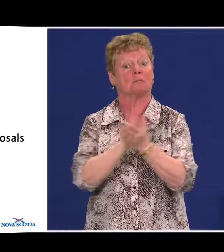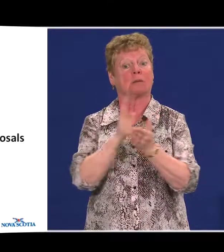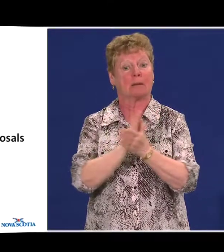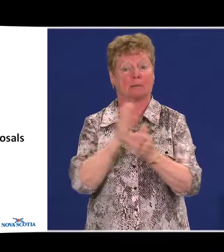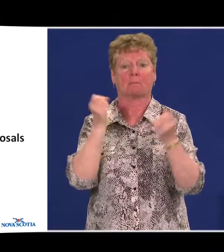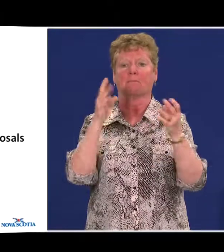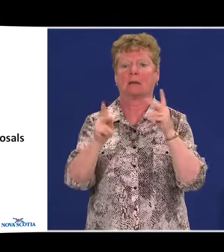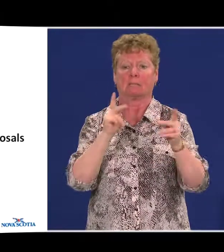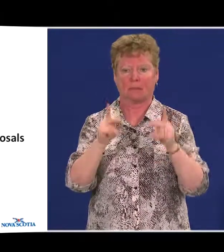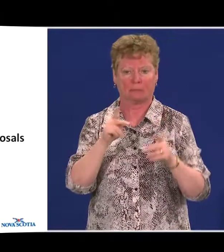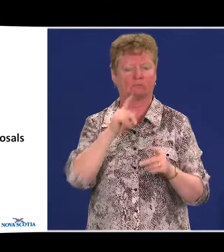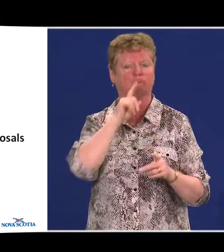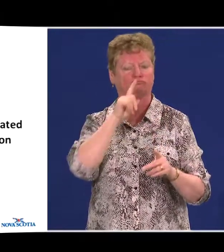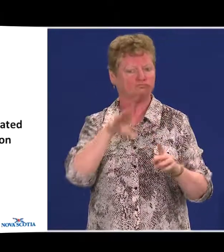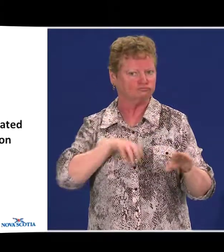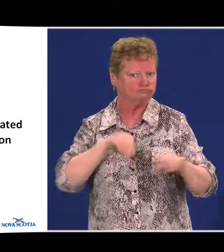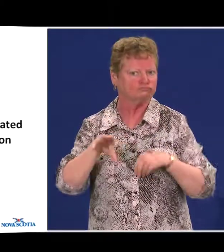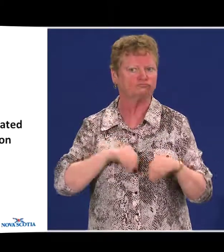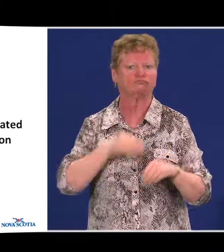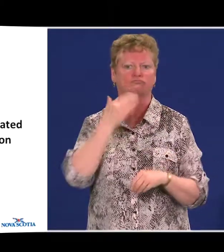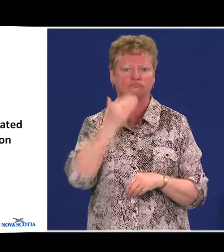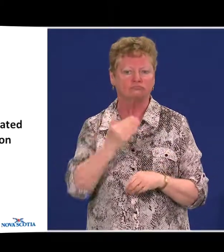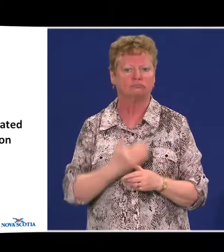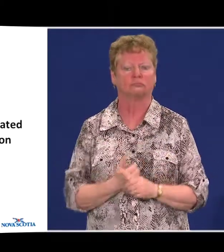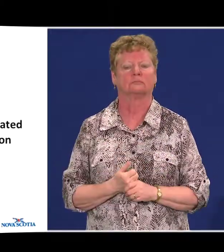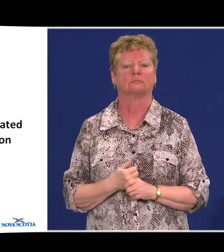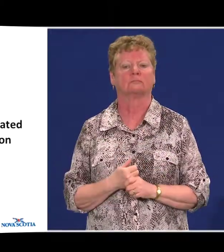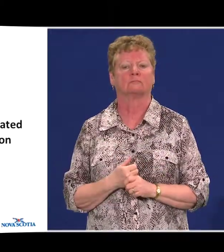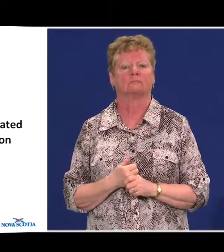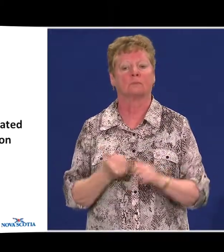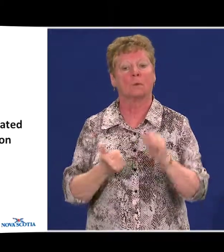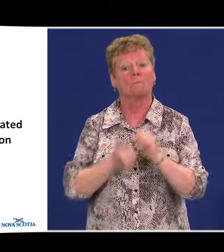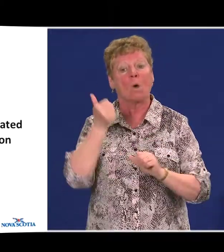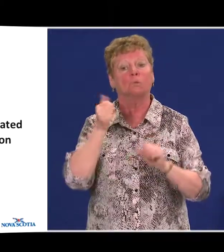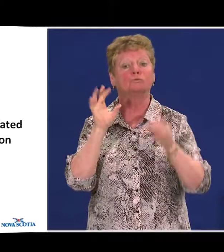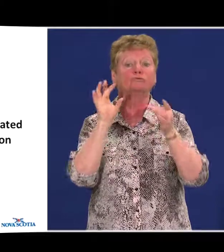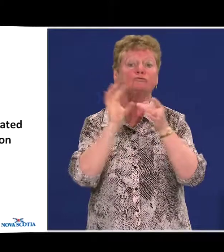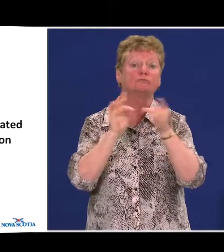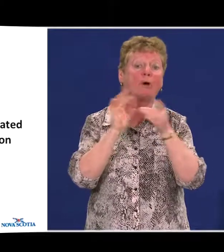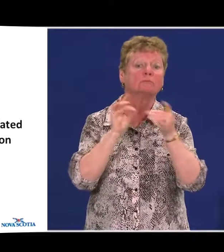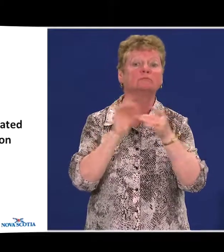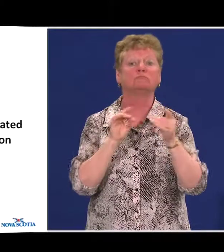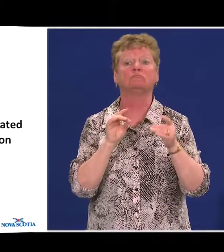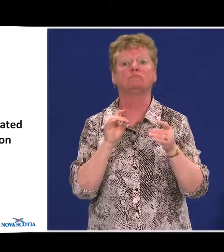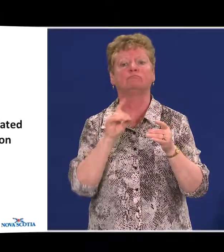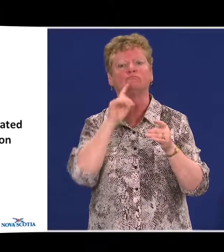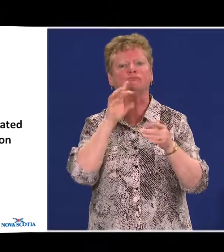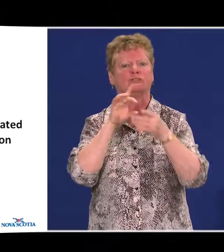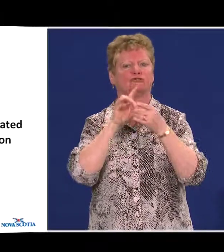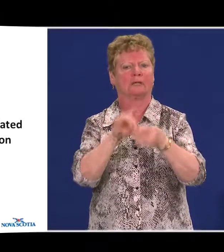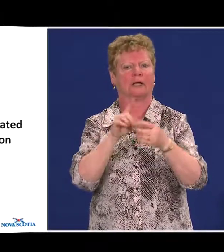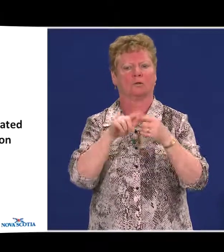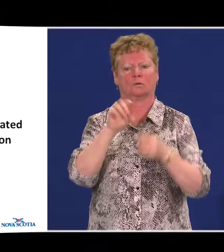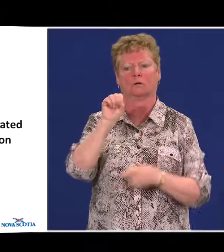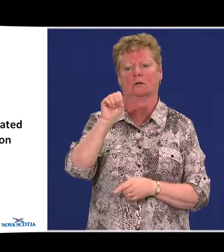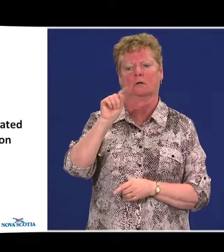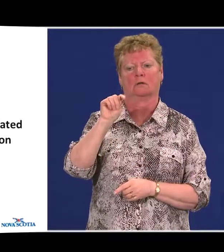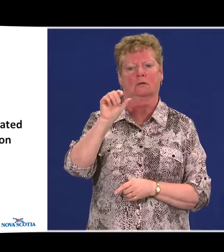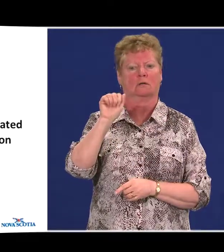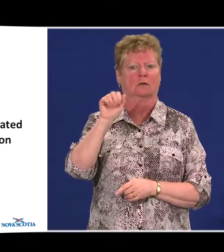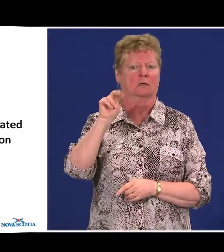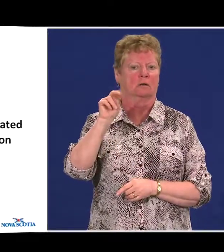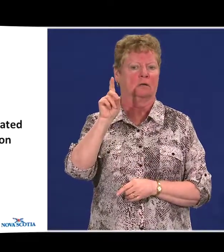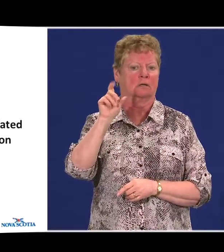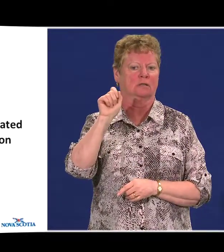by participants. The majority of the comments that we heard were related to standards development,